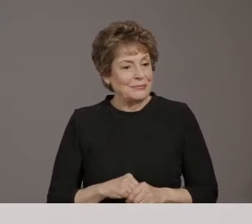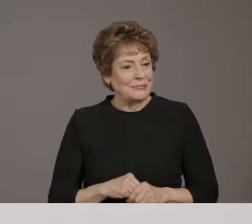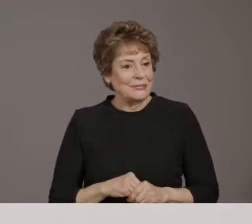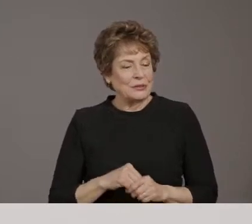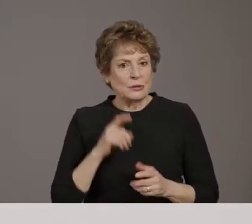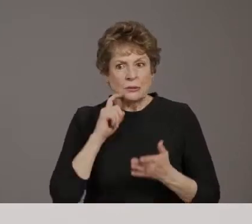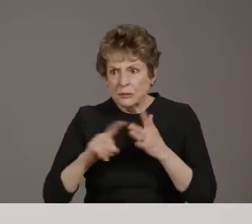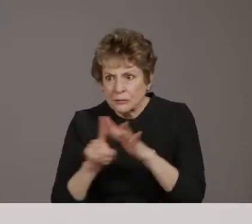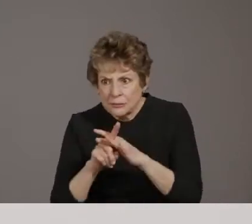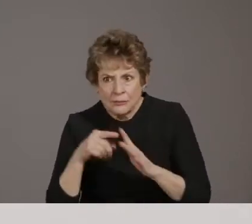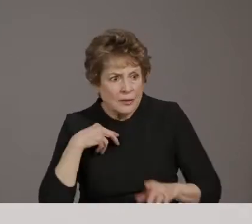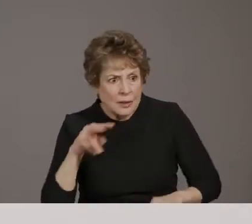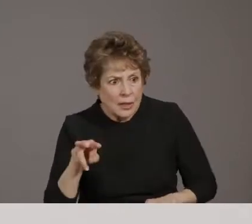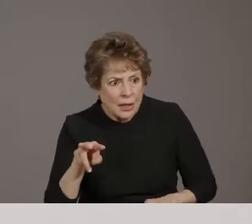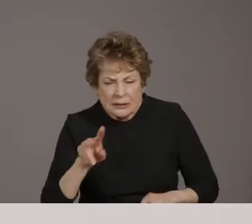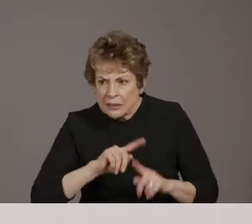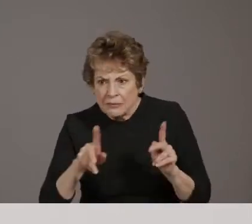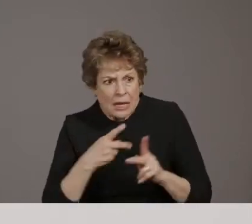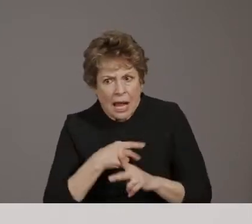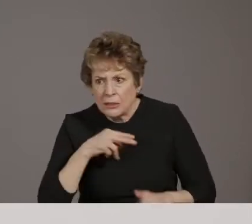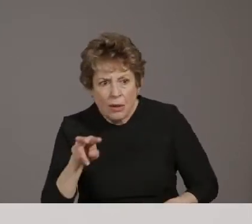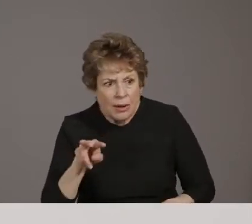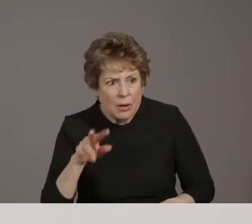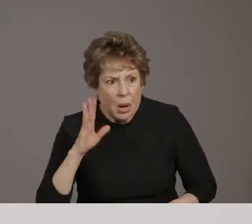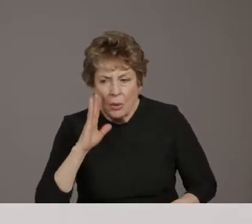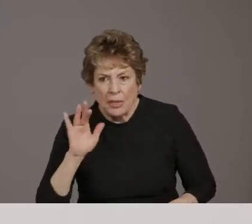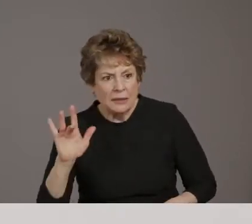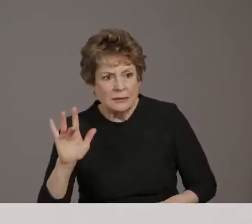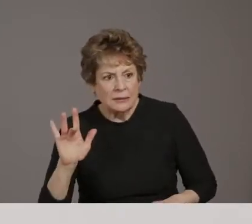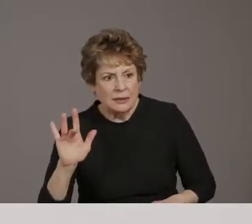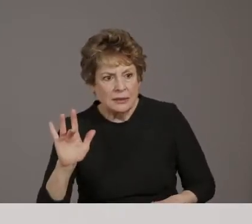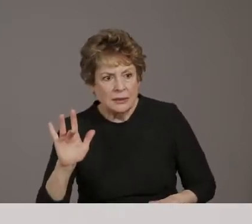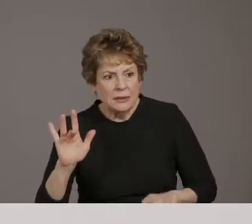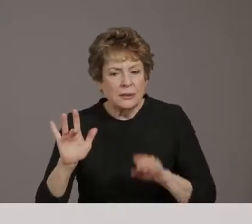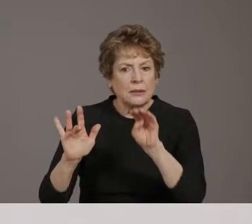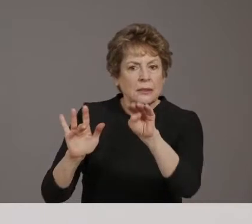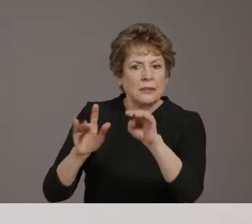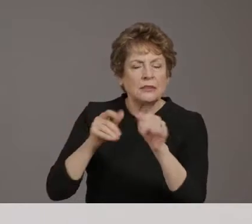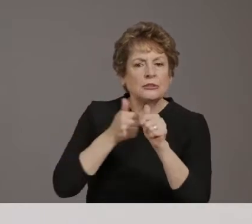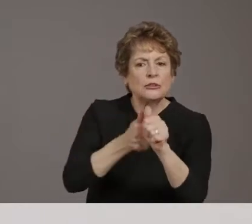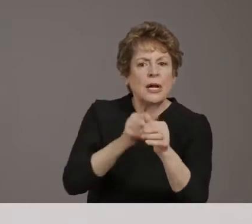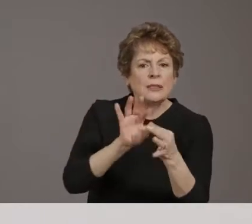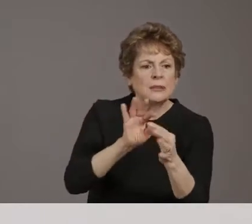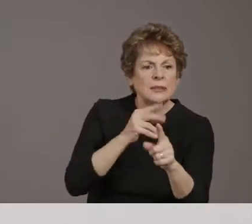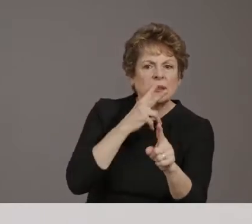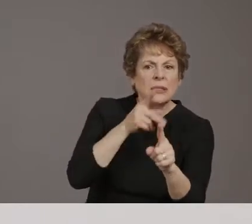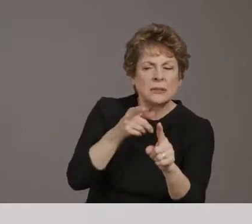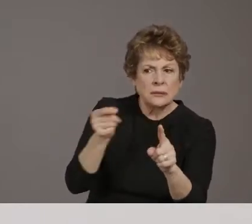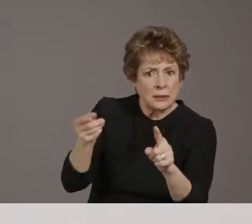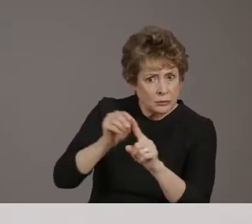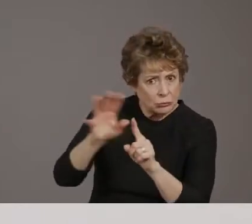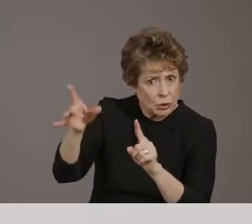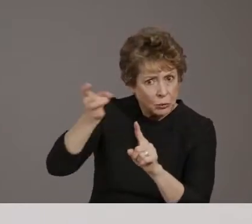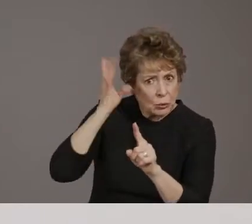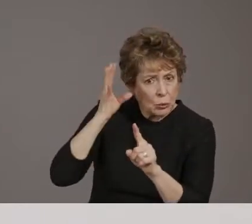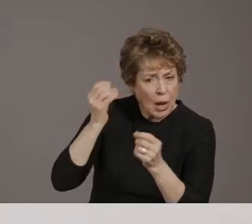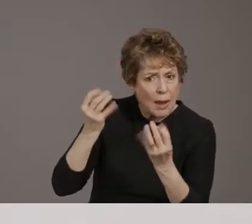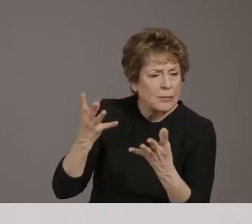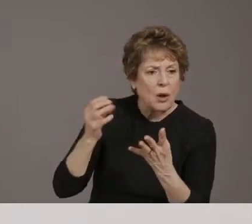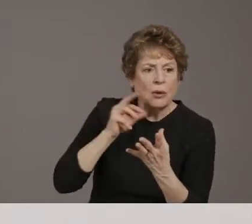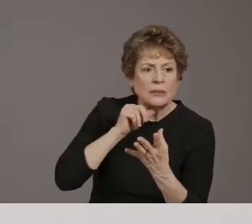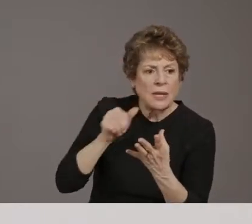notification for, for those, um, to identify potential spread so that we can get out in front of that. Our